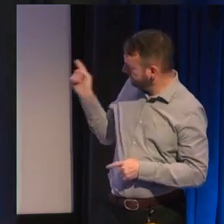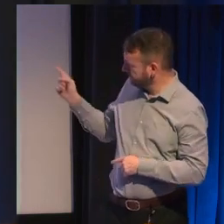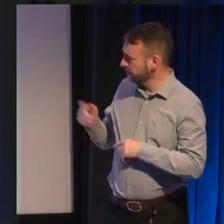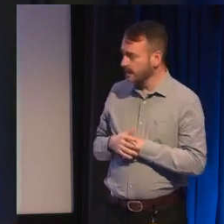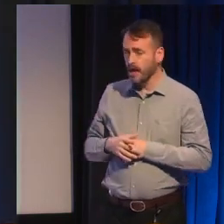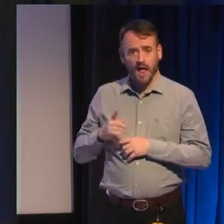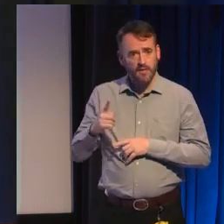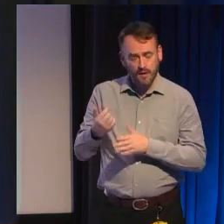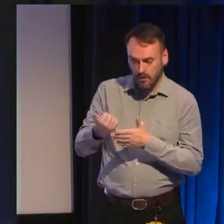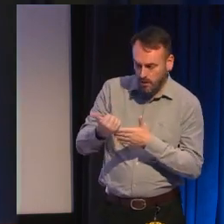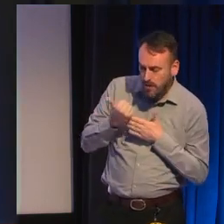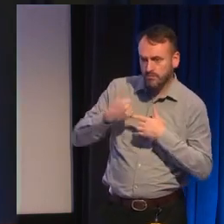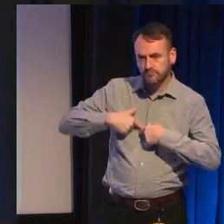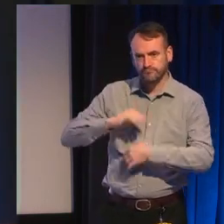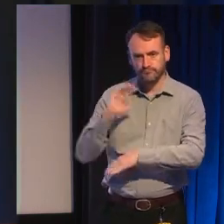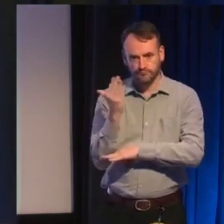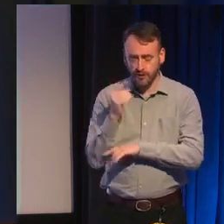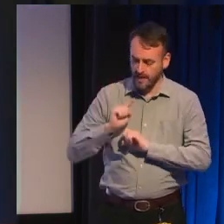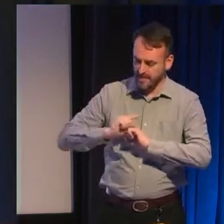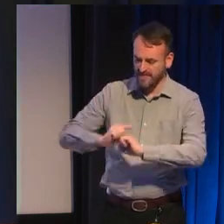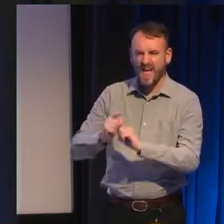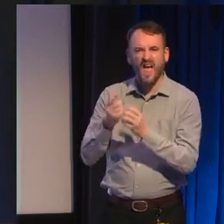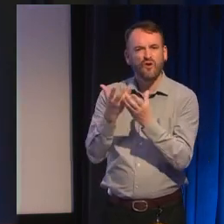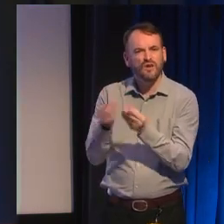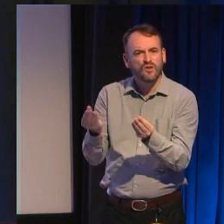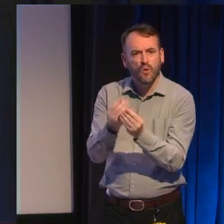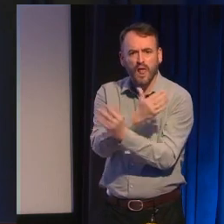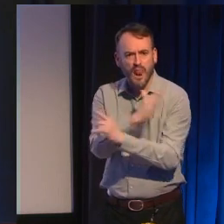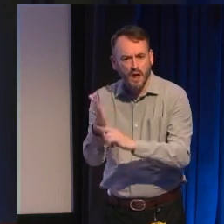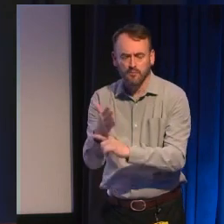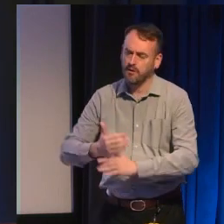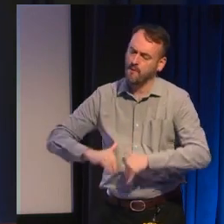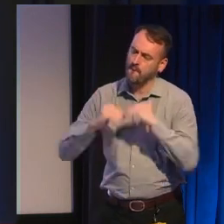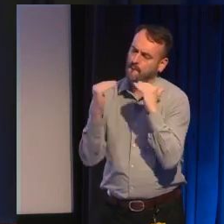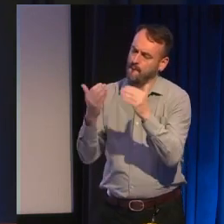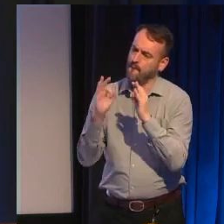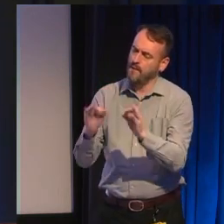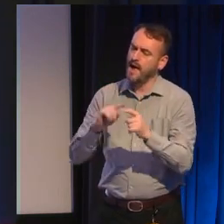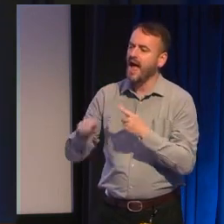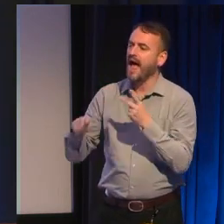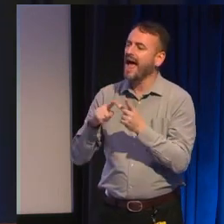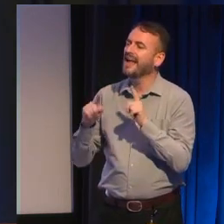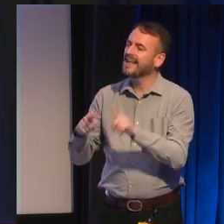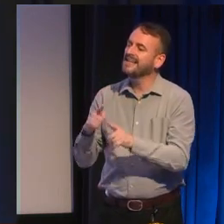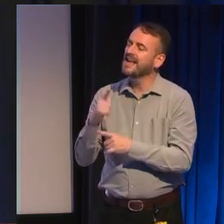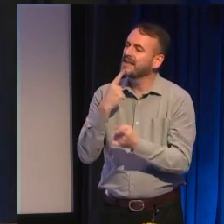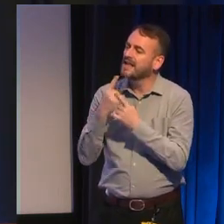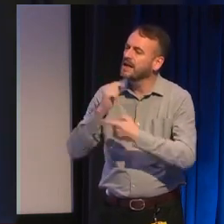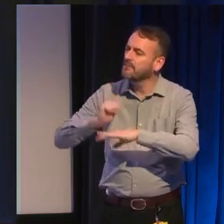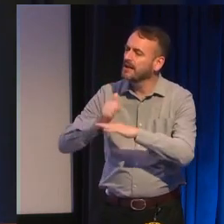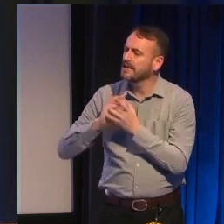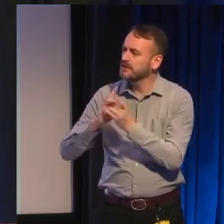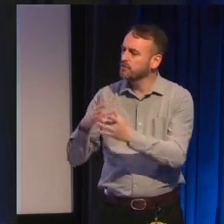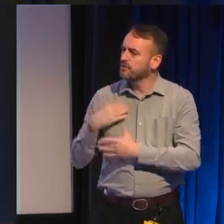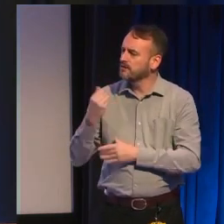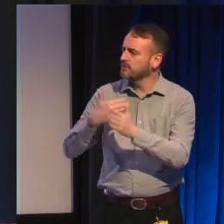they have an excellent resource library and a database of representation in games and they also offer customized consulting services